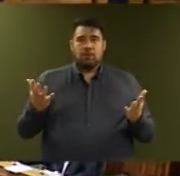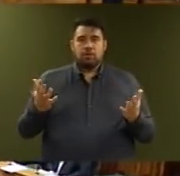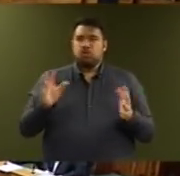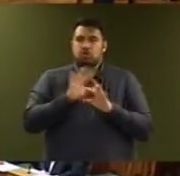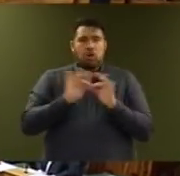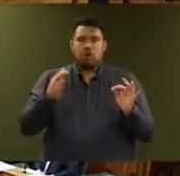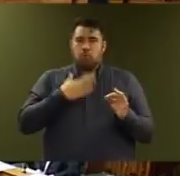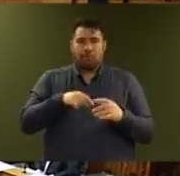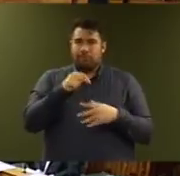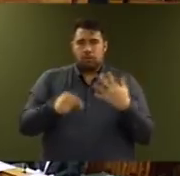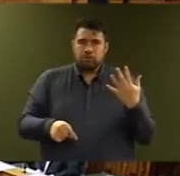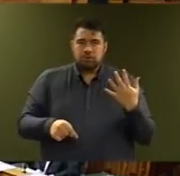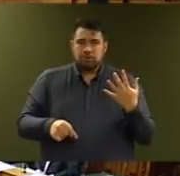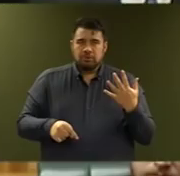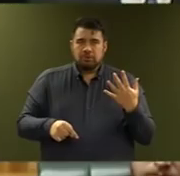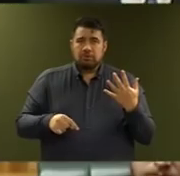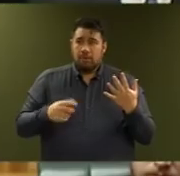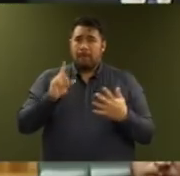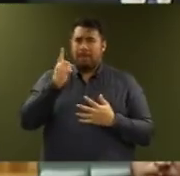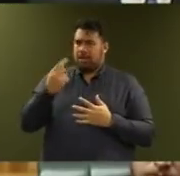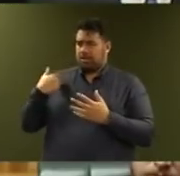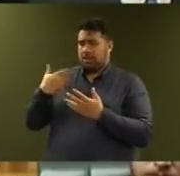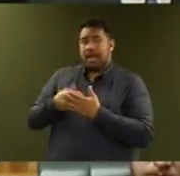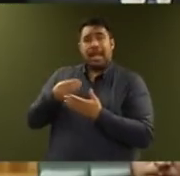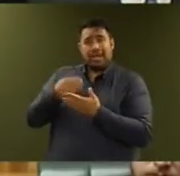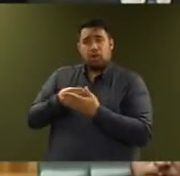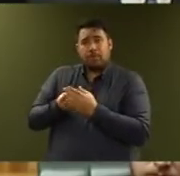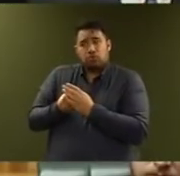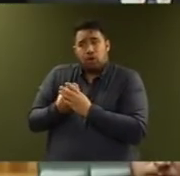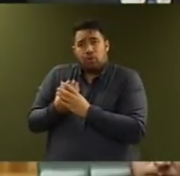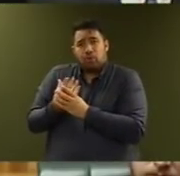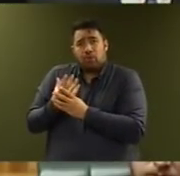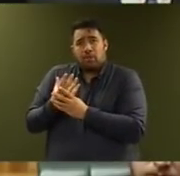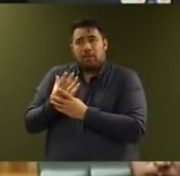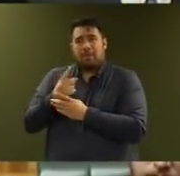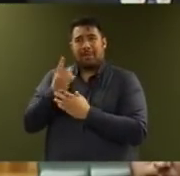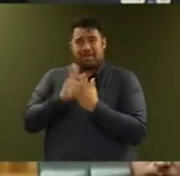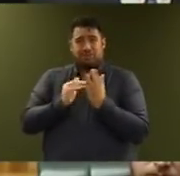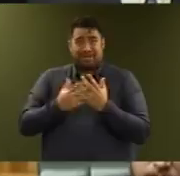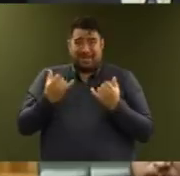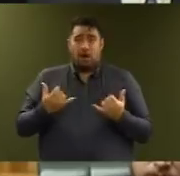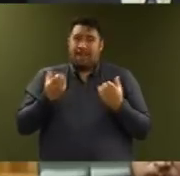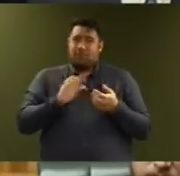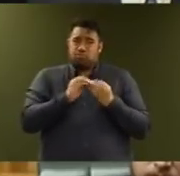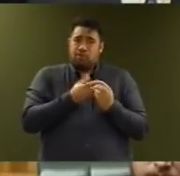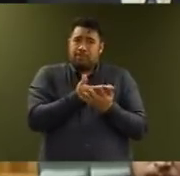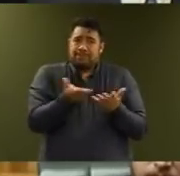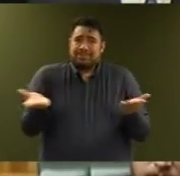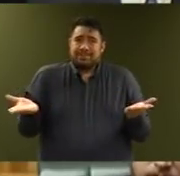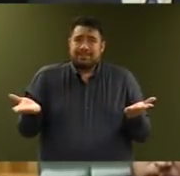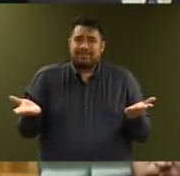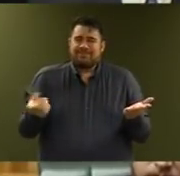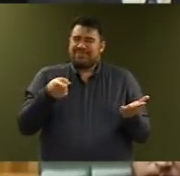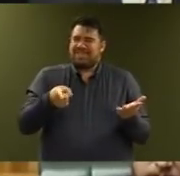Yet, despite our solid economic growth, that is the place New Zealand finds itself in today. It's not the New Zealand